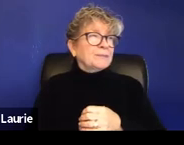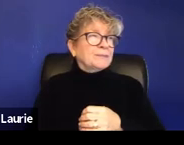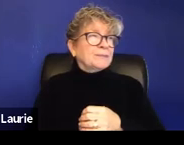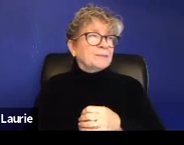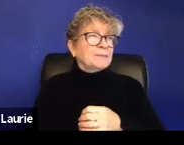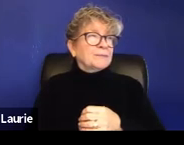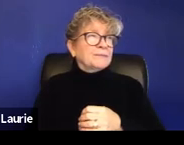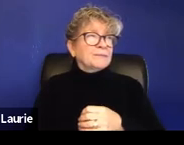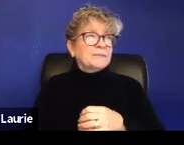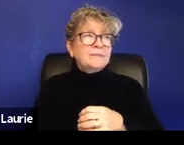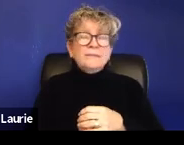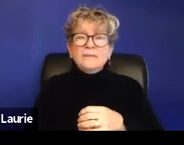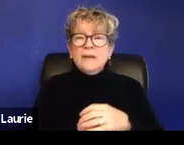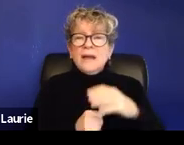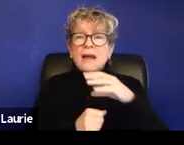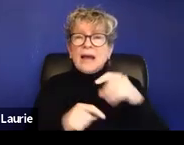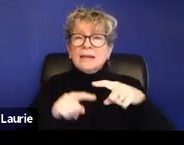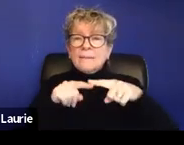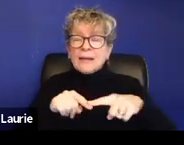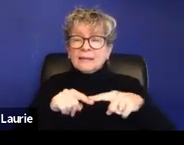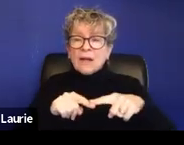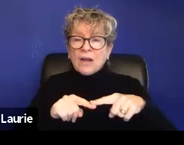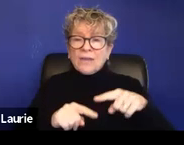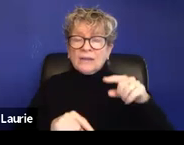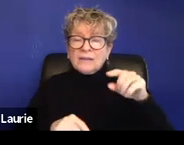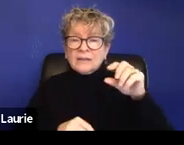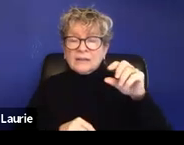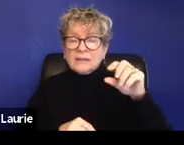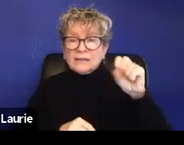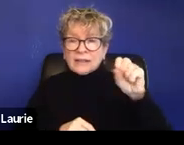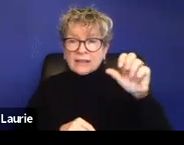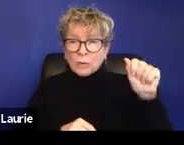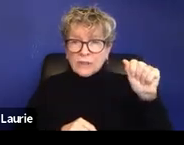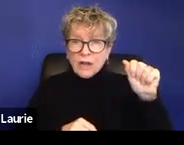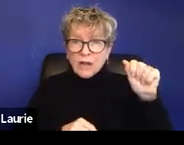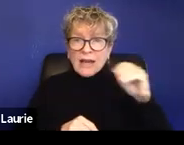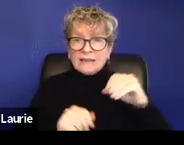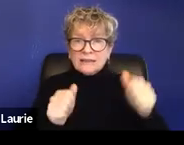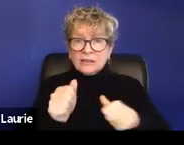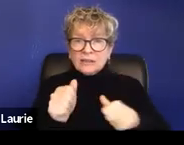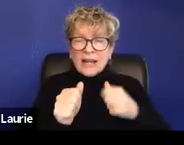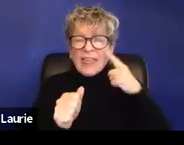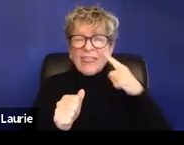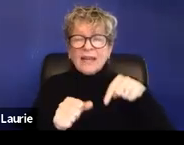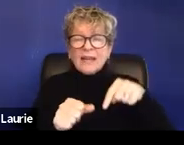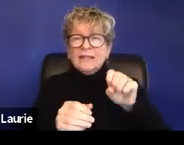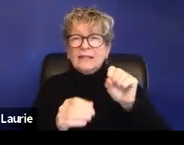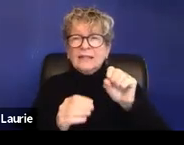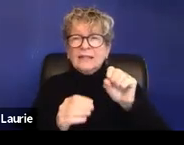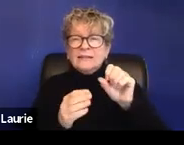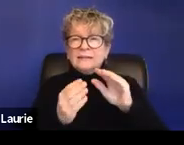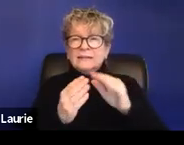on DV, sexual assault, stalking, um, in the city of Seattle. For example, they have, uh, I think it's called it's safe.